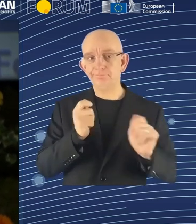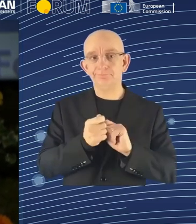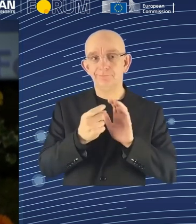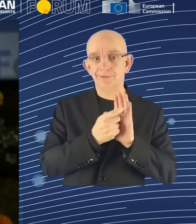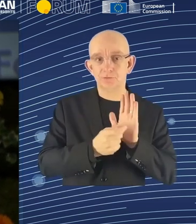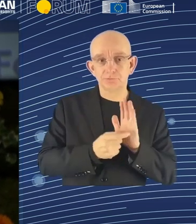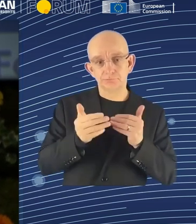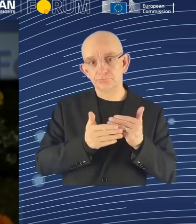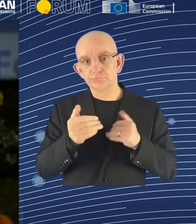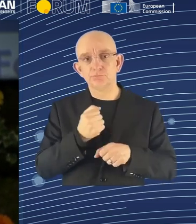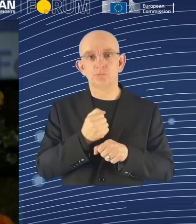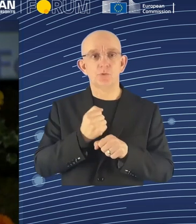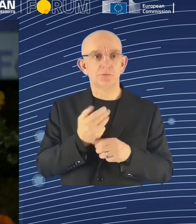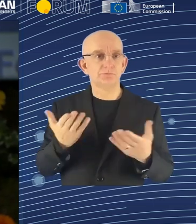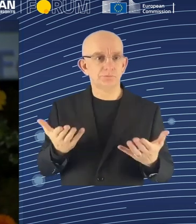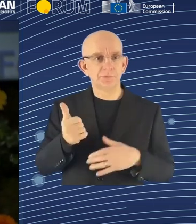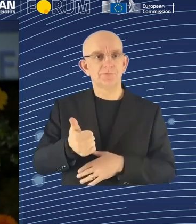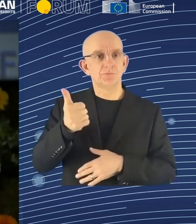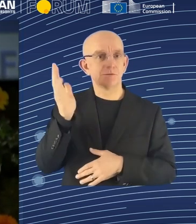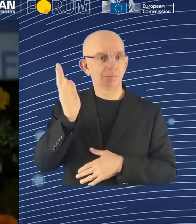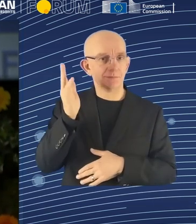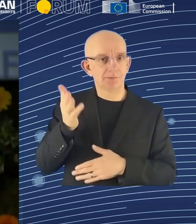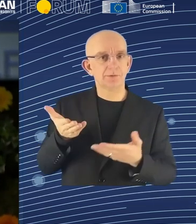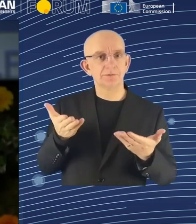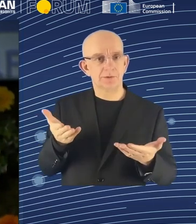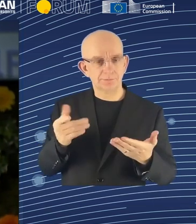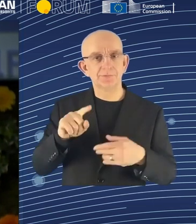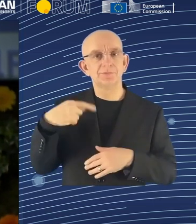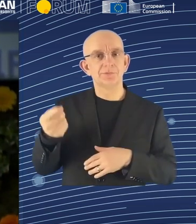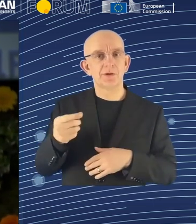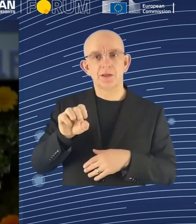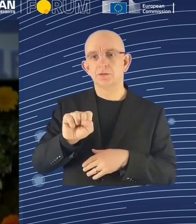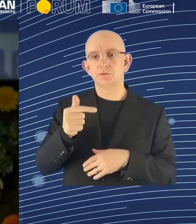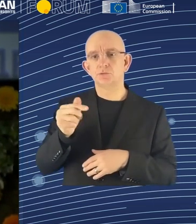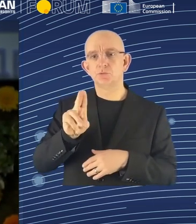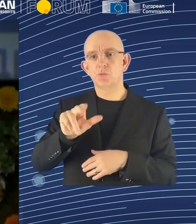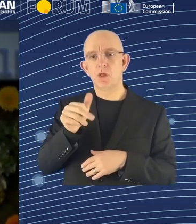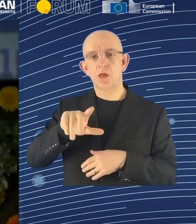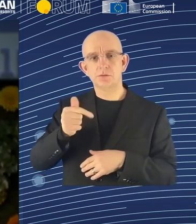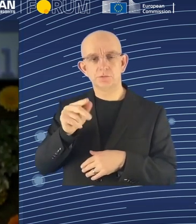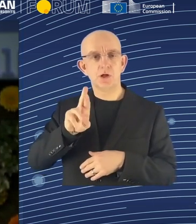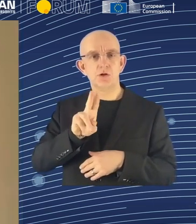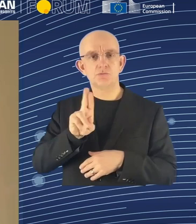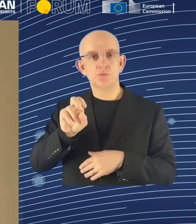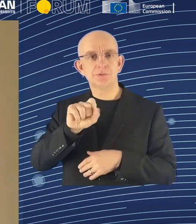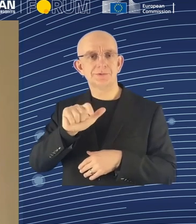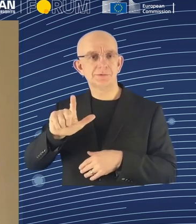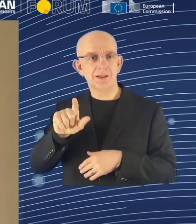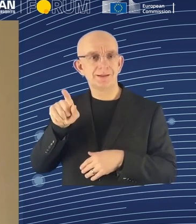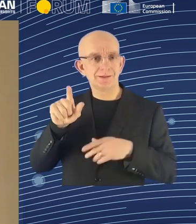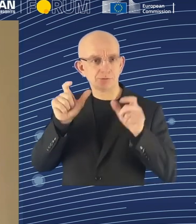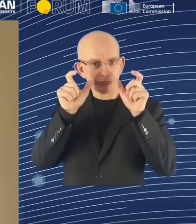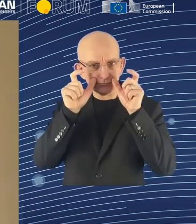is connecting live from Berkeley in California. He is about to connect now.